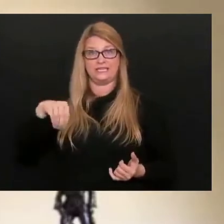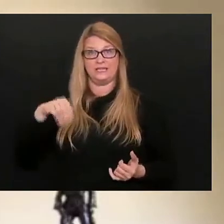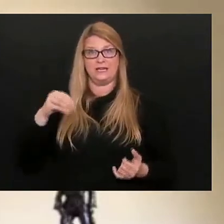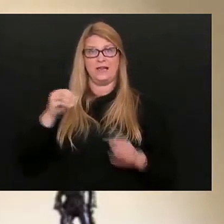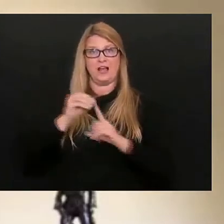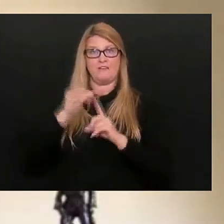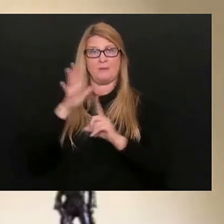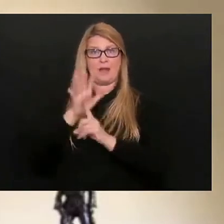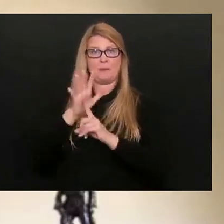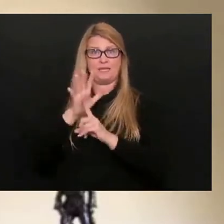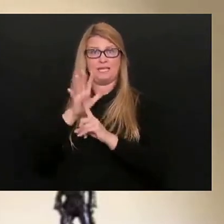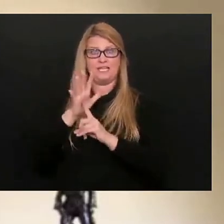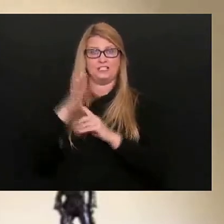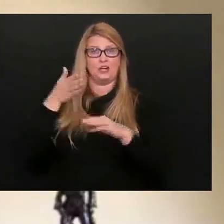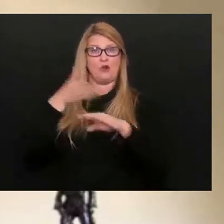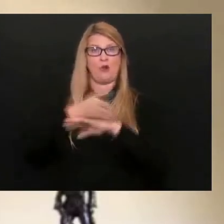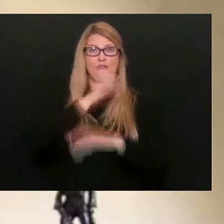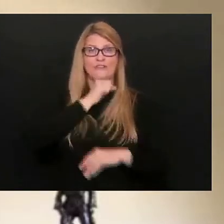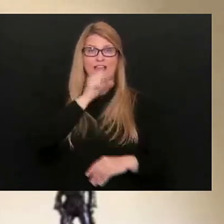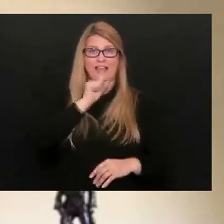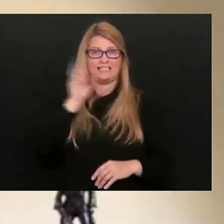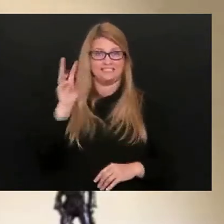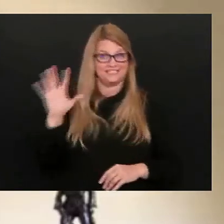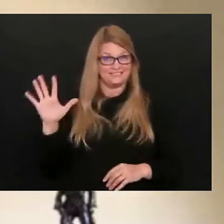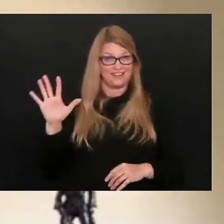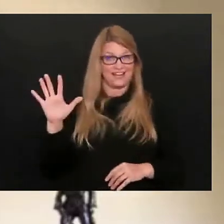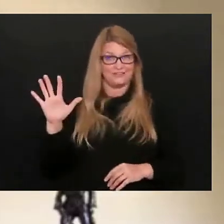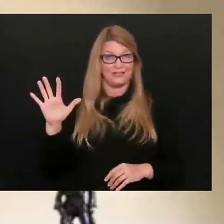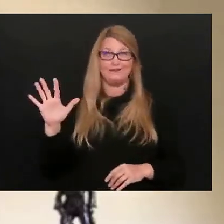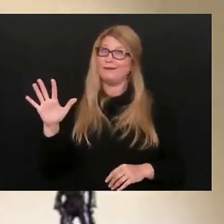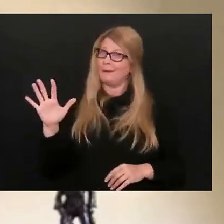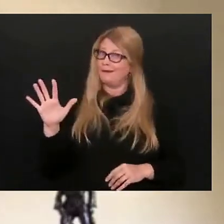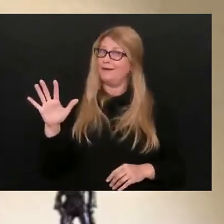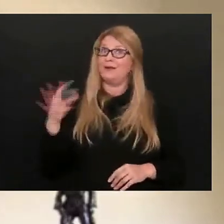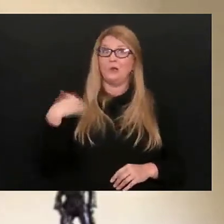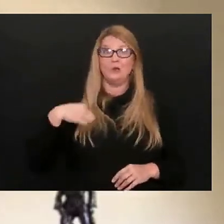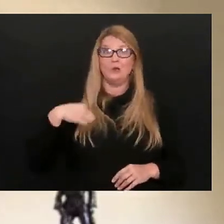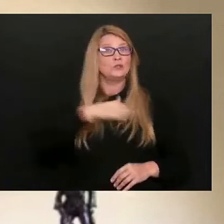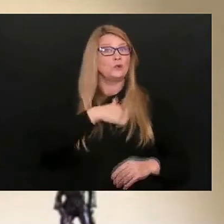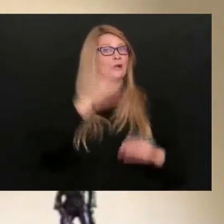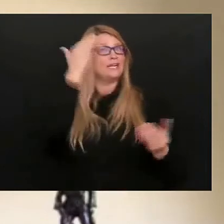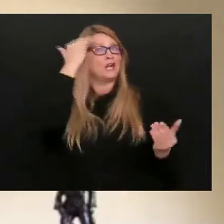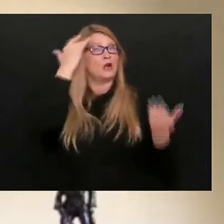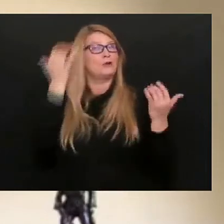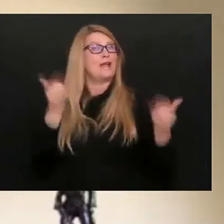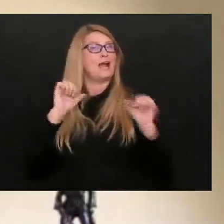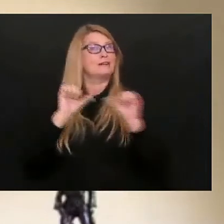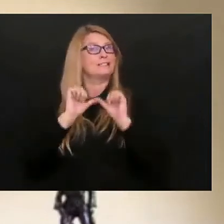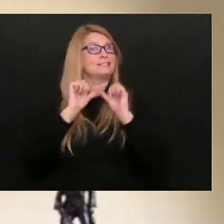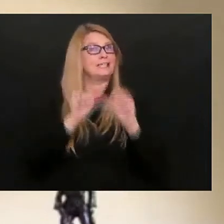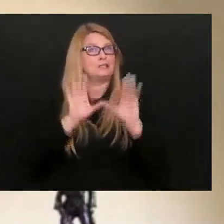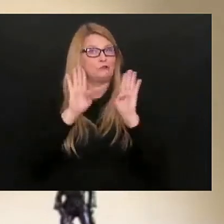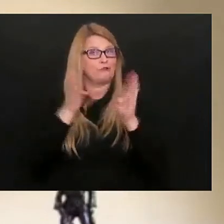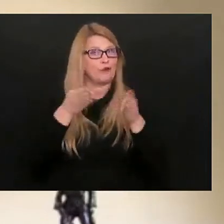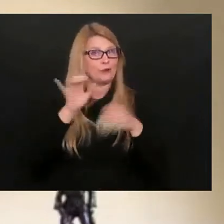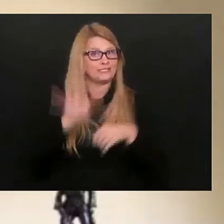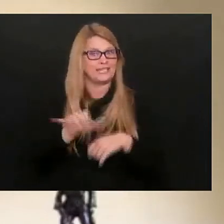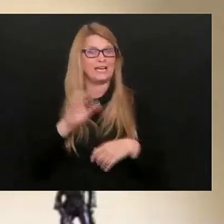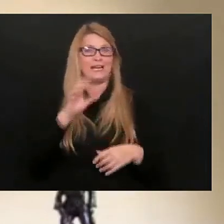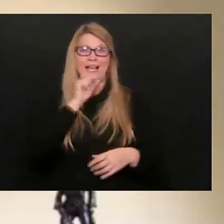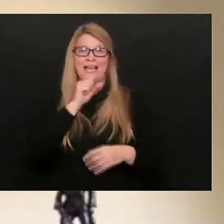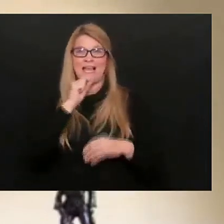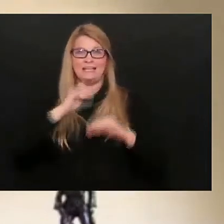population over age 65. And we know we've got to continue to focus that and on the over age 50